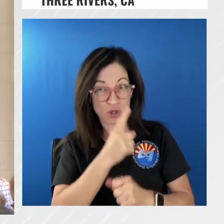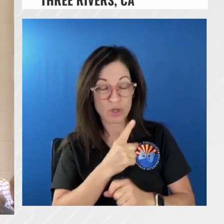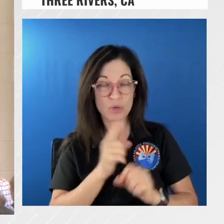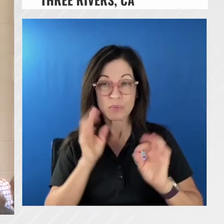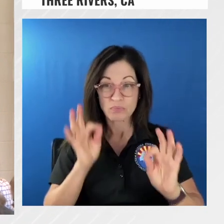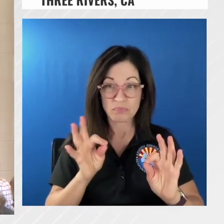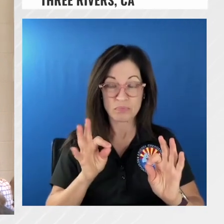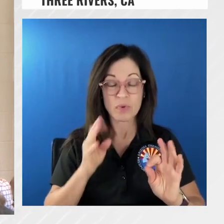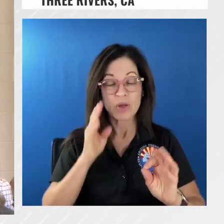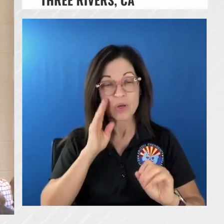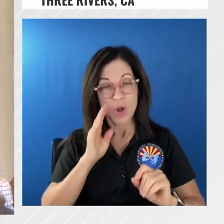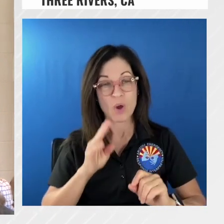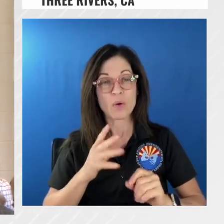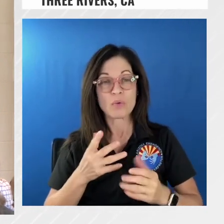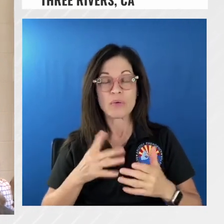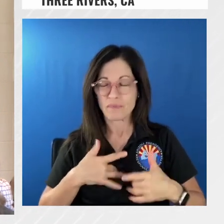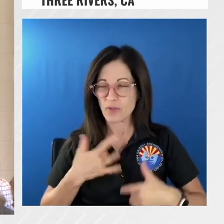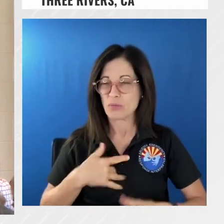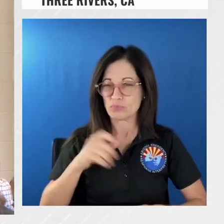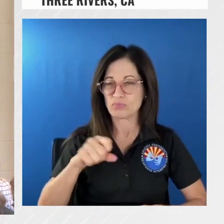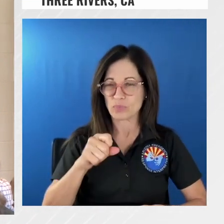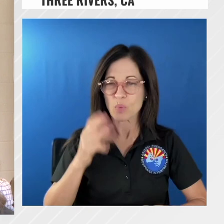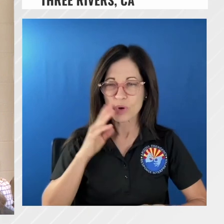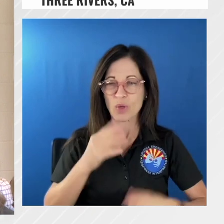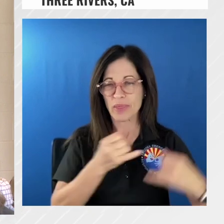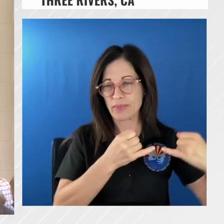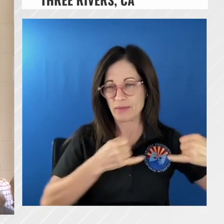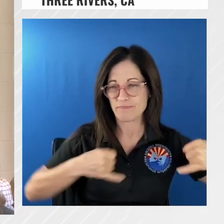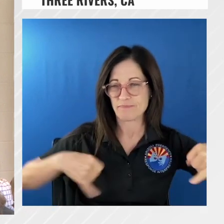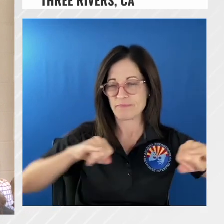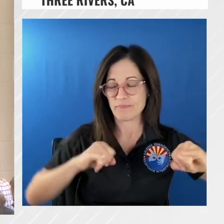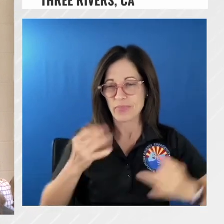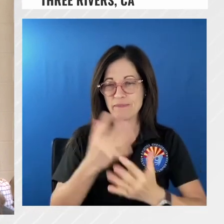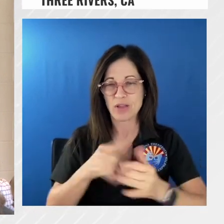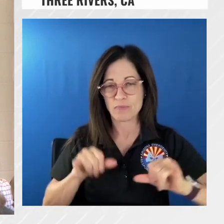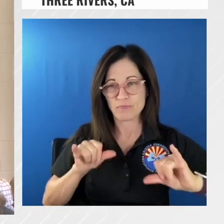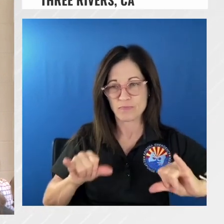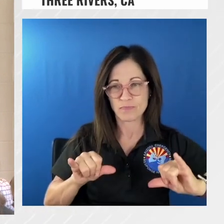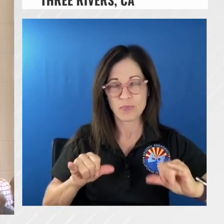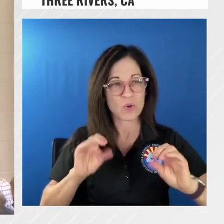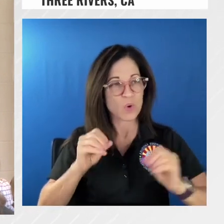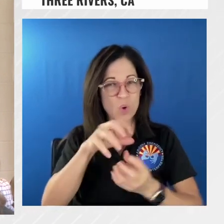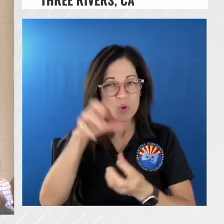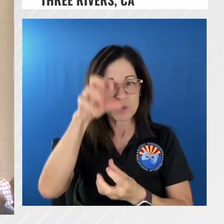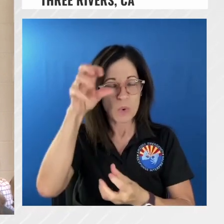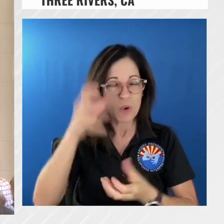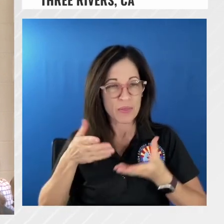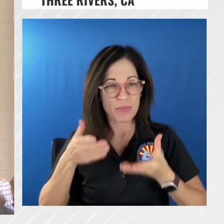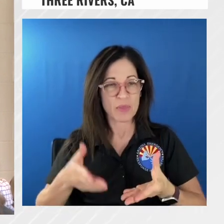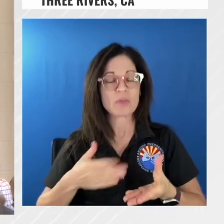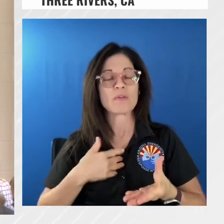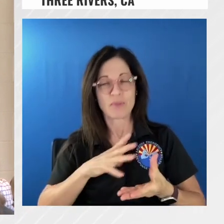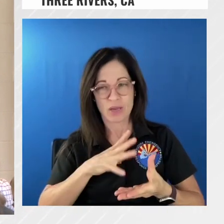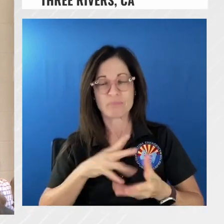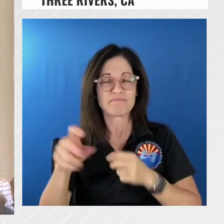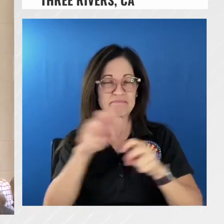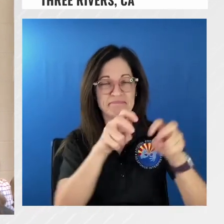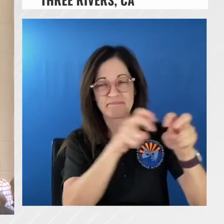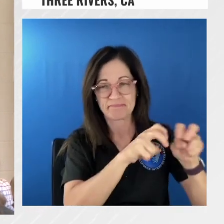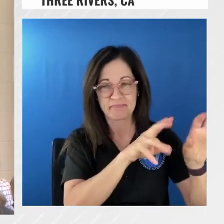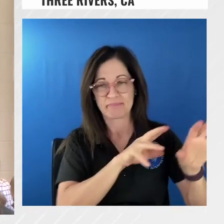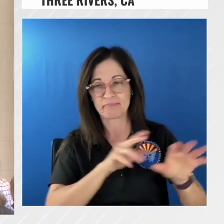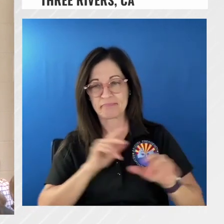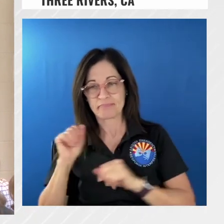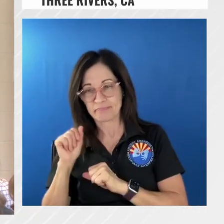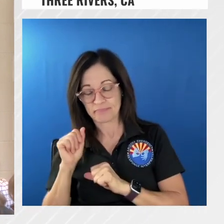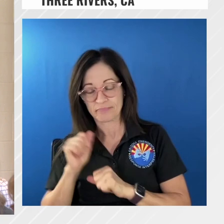they were pretty confident that the edge was secure uh there were no smoke showing and they uh hiked out um on the